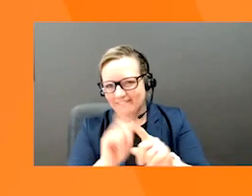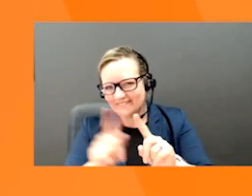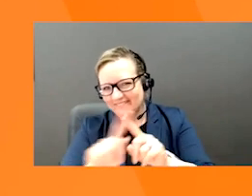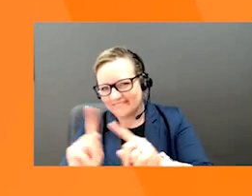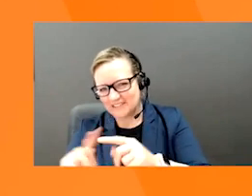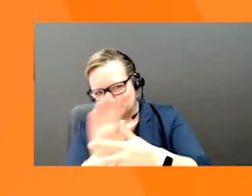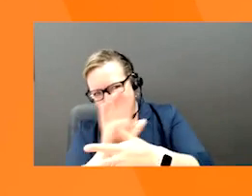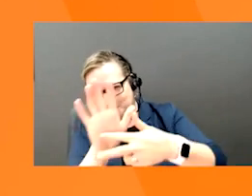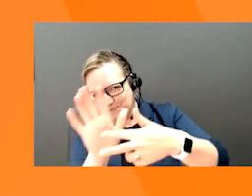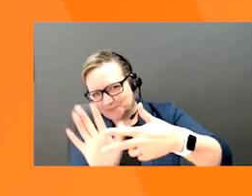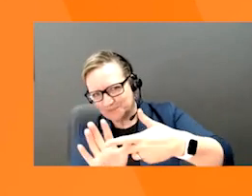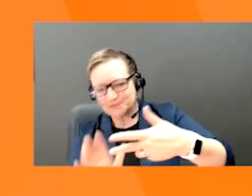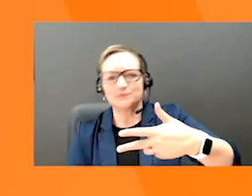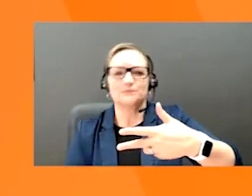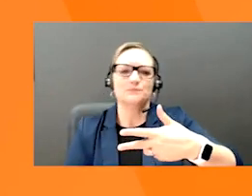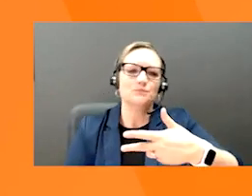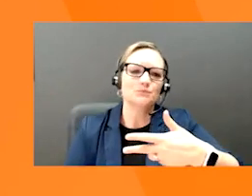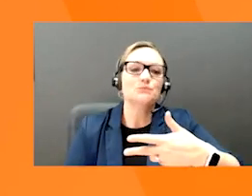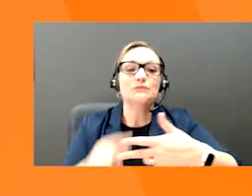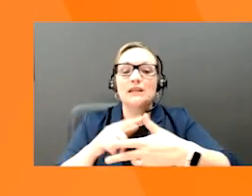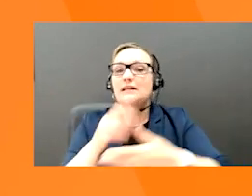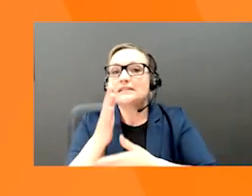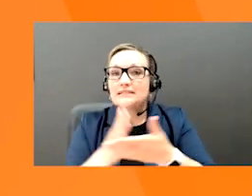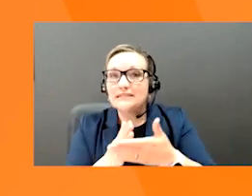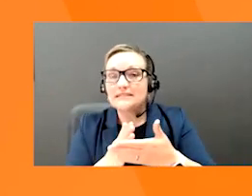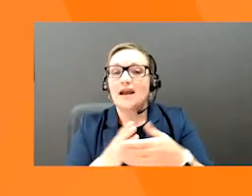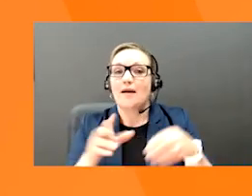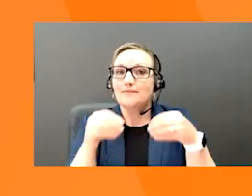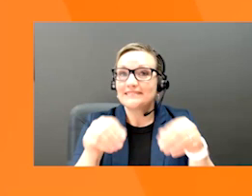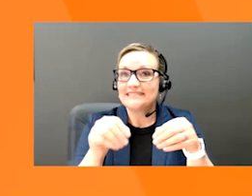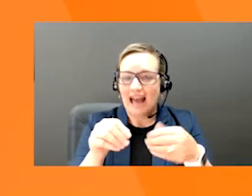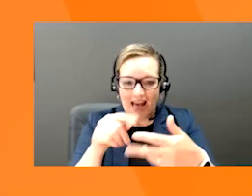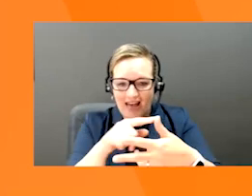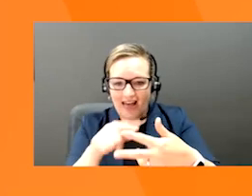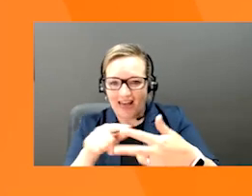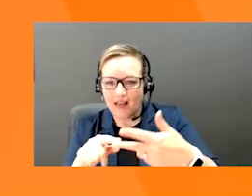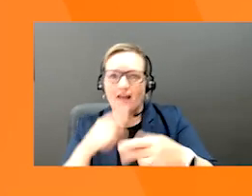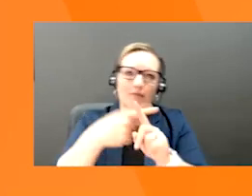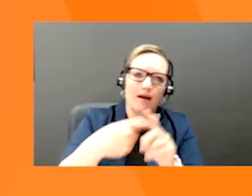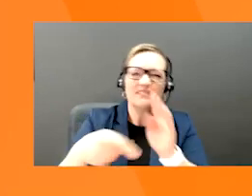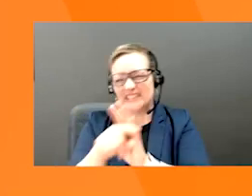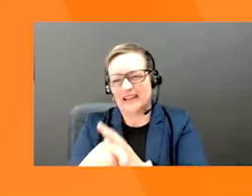channels and some of the benefits, pros and cons of using those different channels.